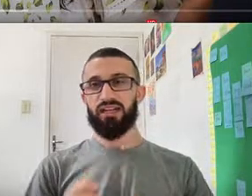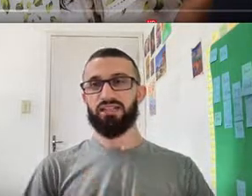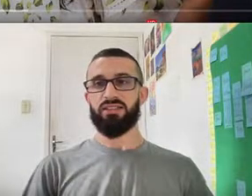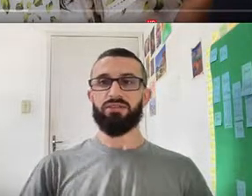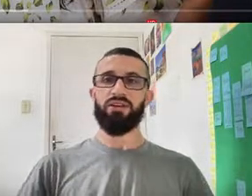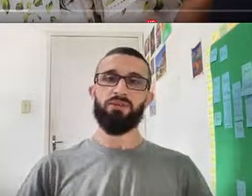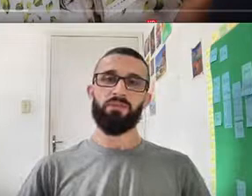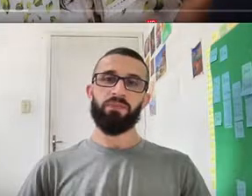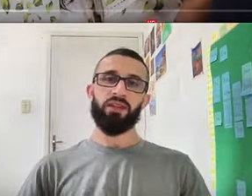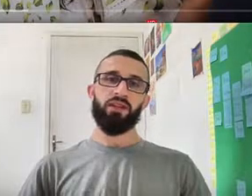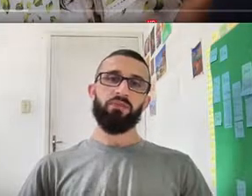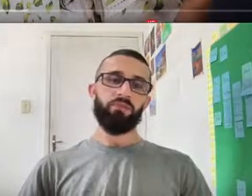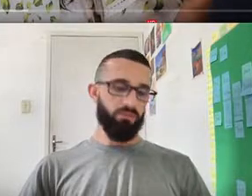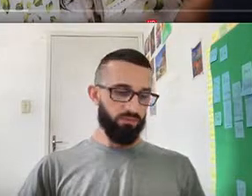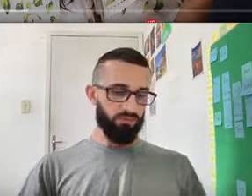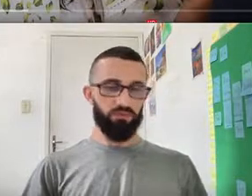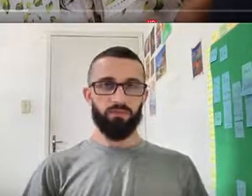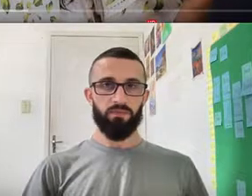Don't Know